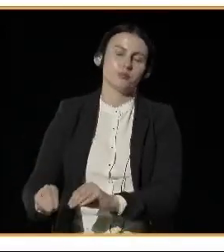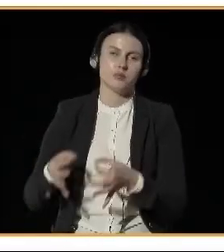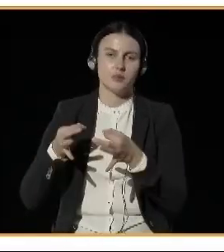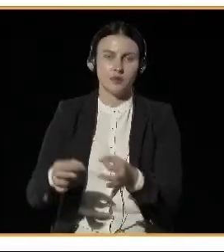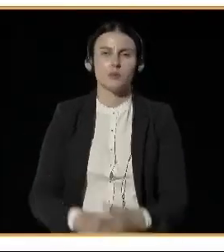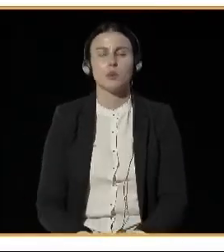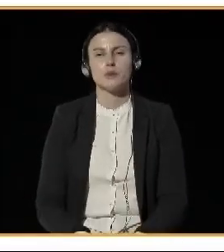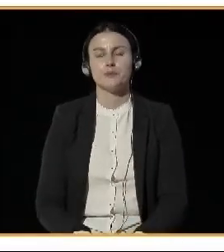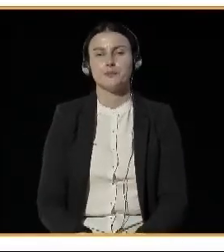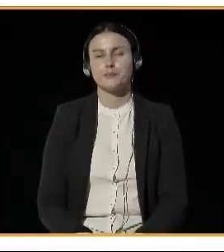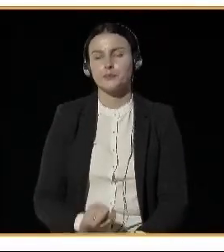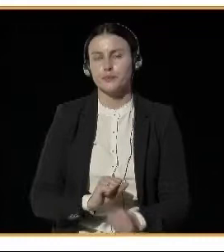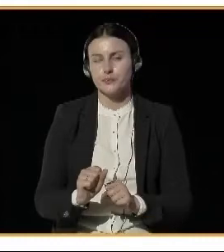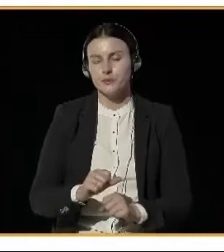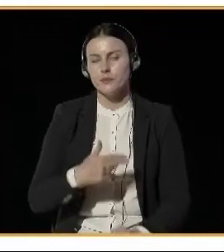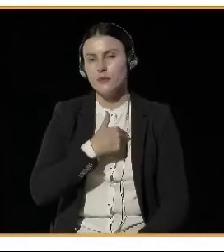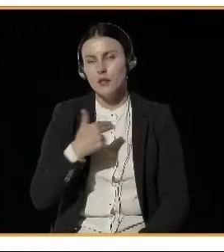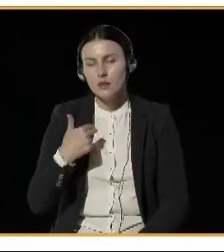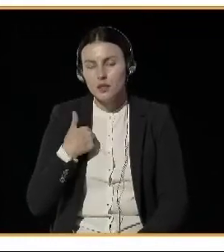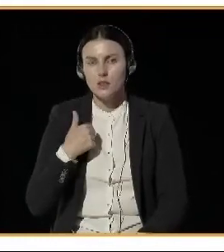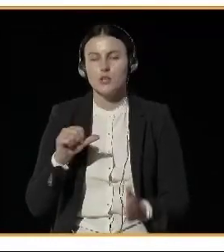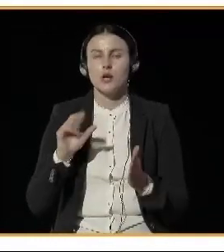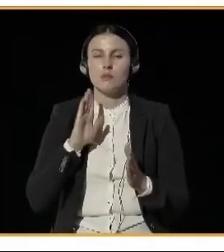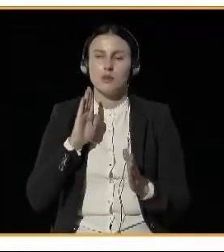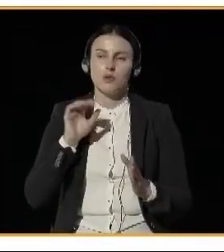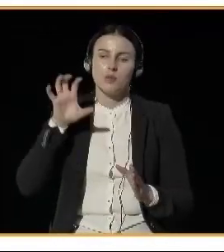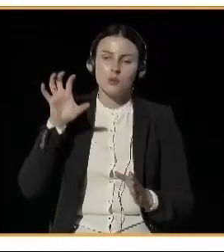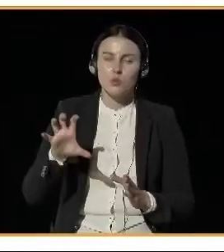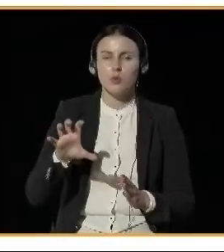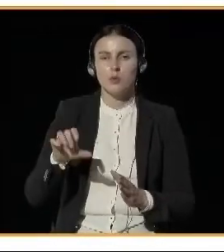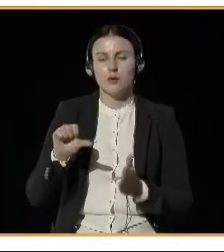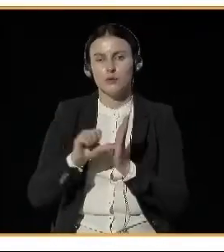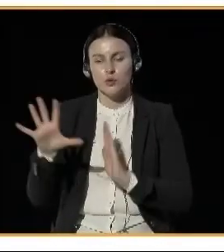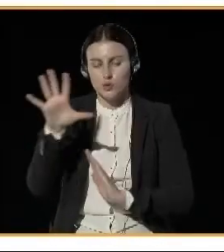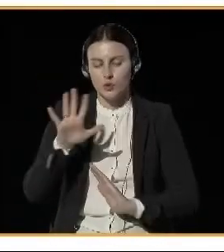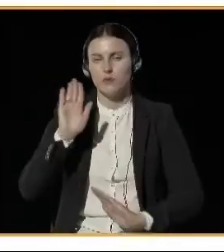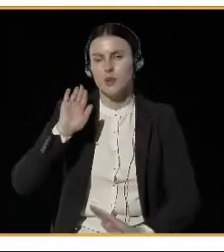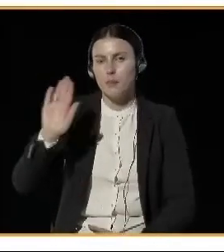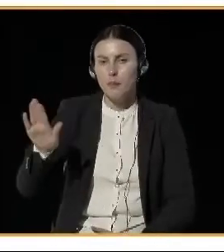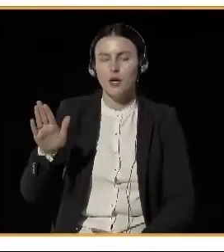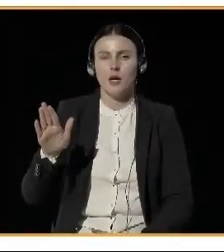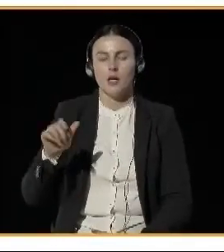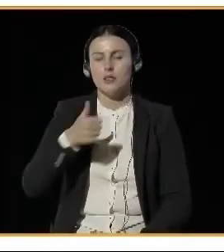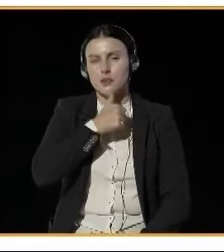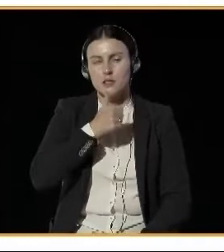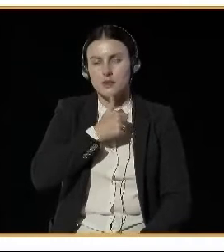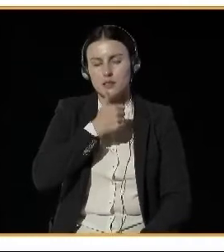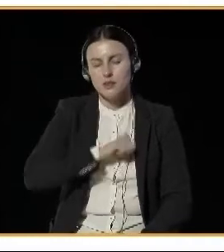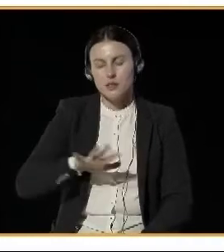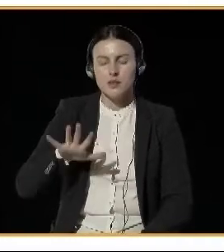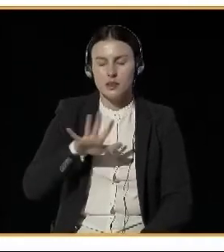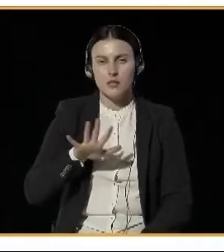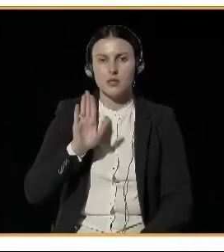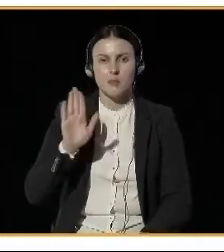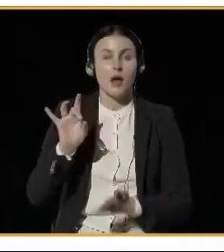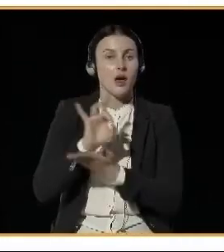where all the communities around the country are connected with their air monitoring station. There